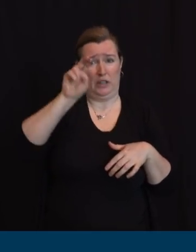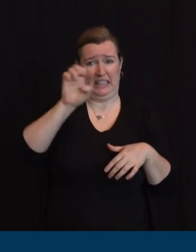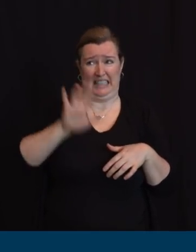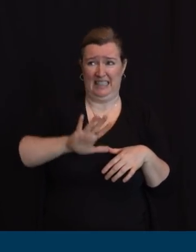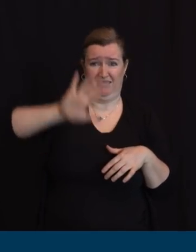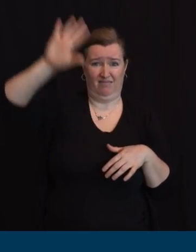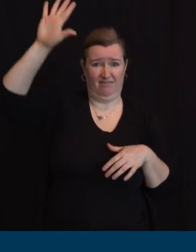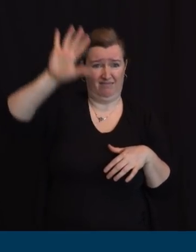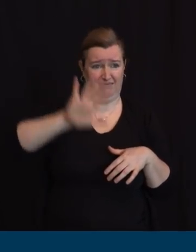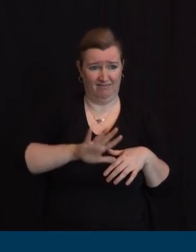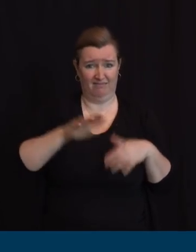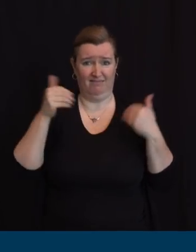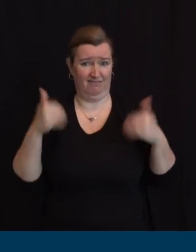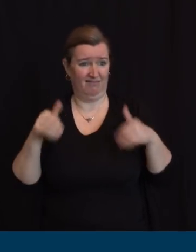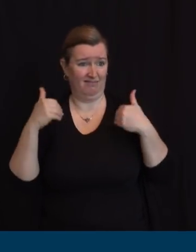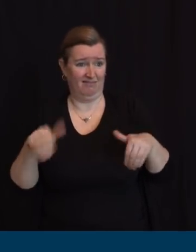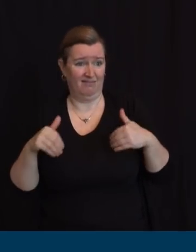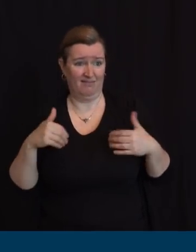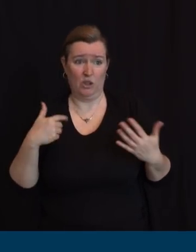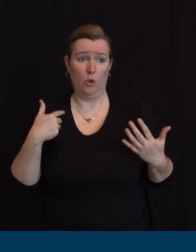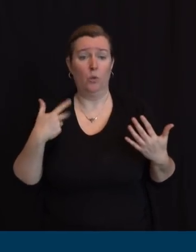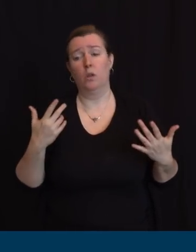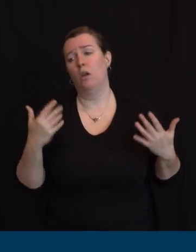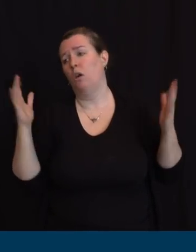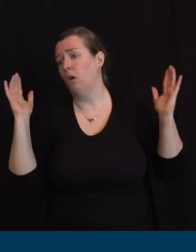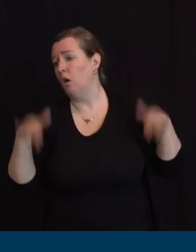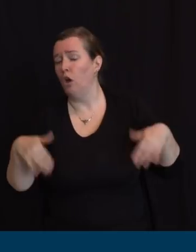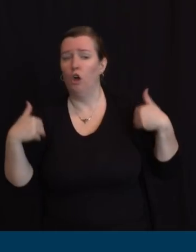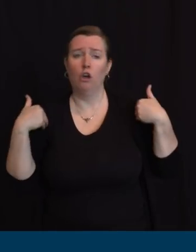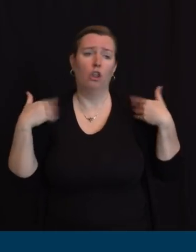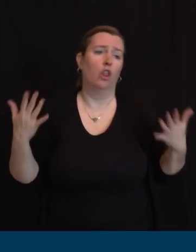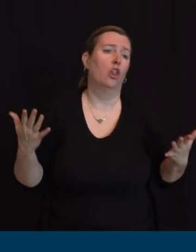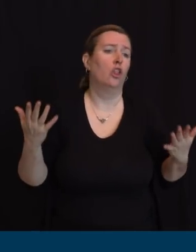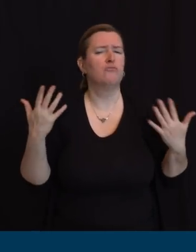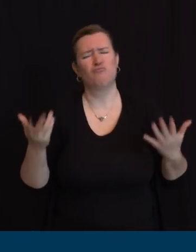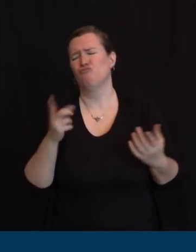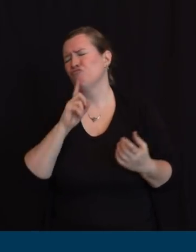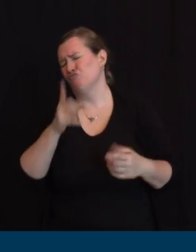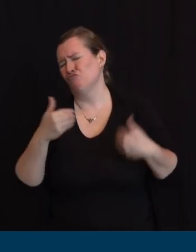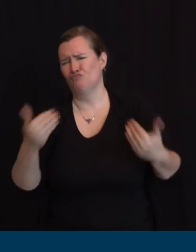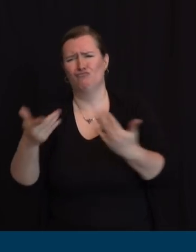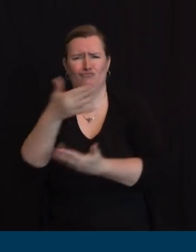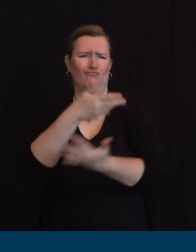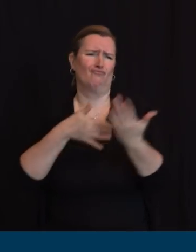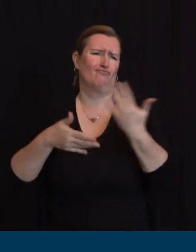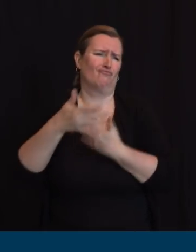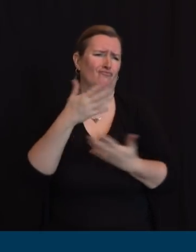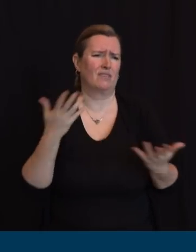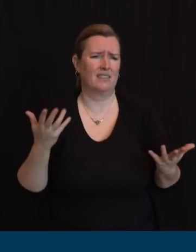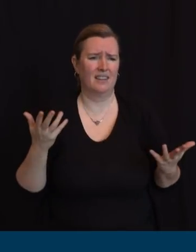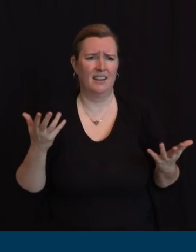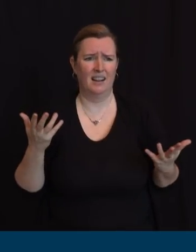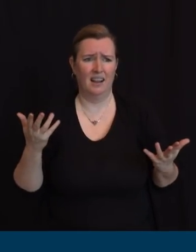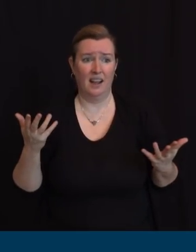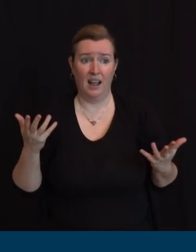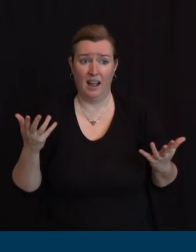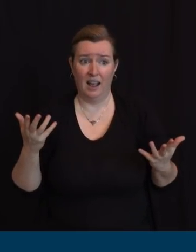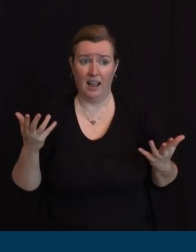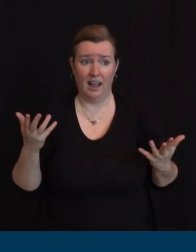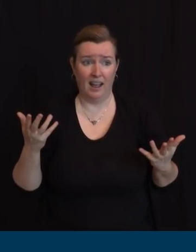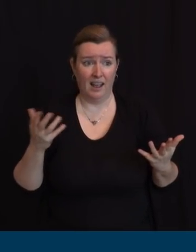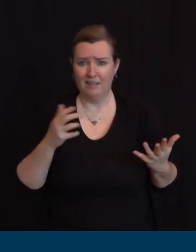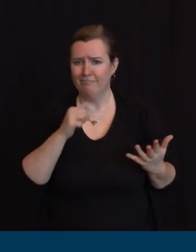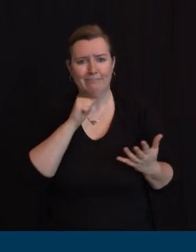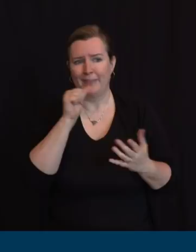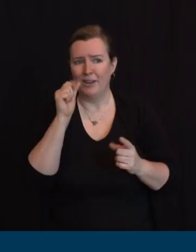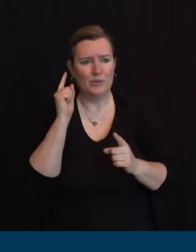didn't do what we need to do within the four walls of New Jersey. But we got to make sure we're at least harmonized, if not more so, with our neighbors.